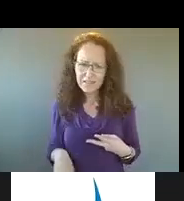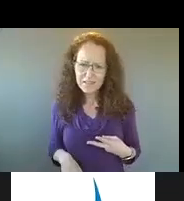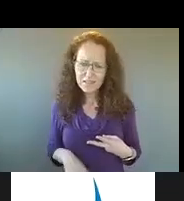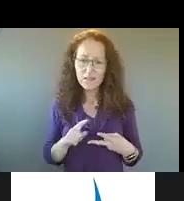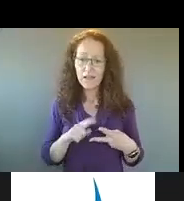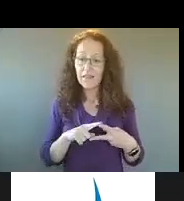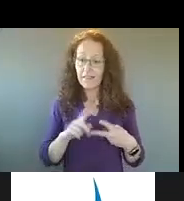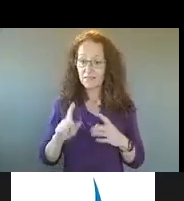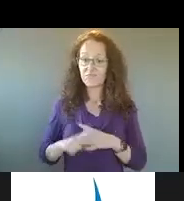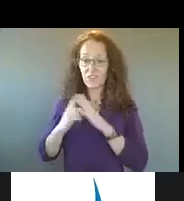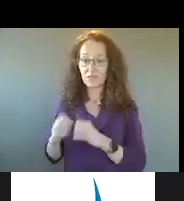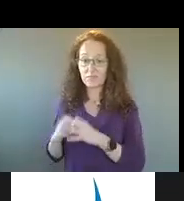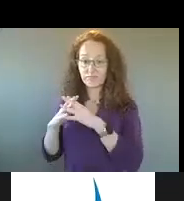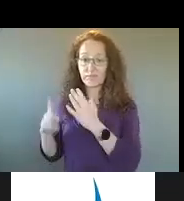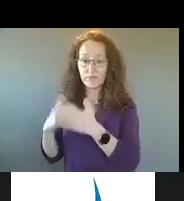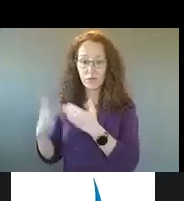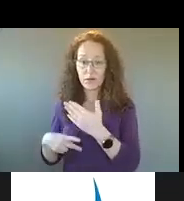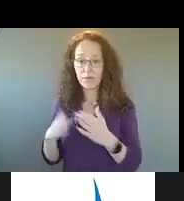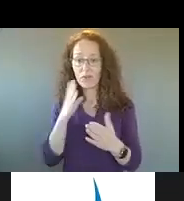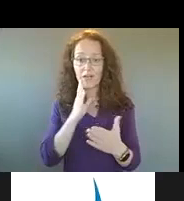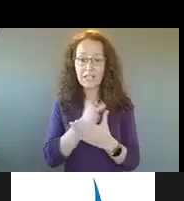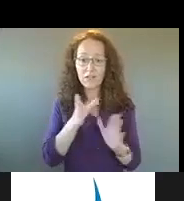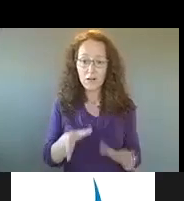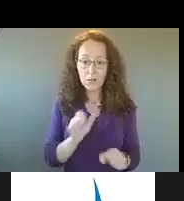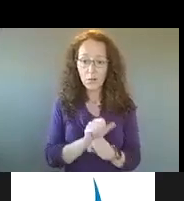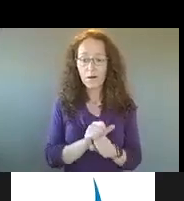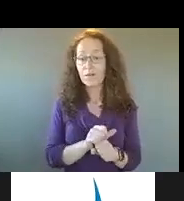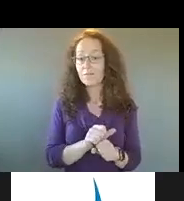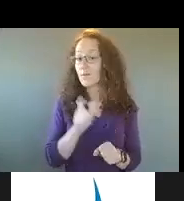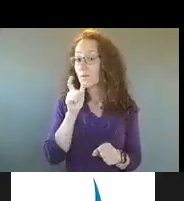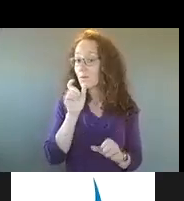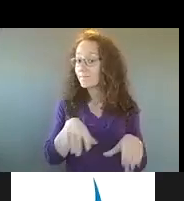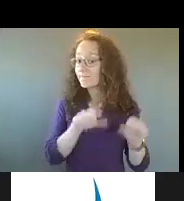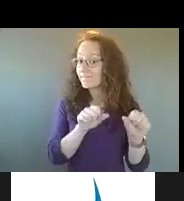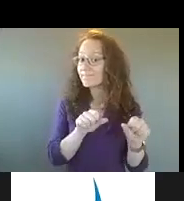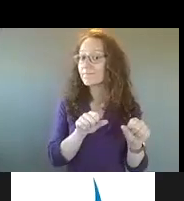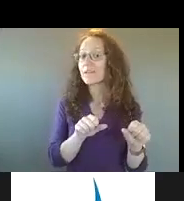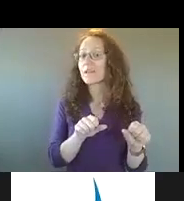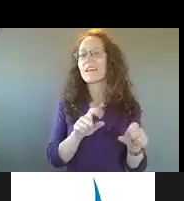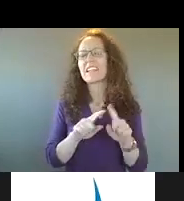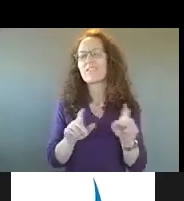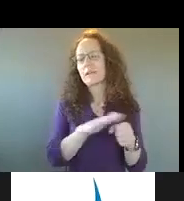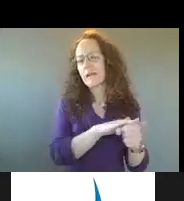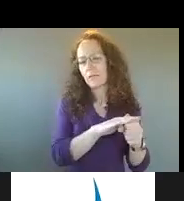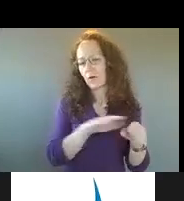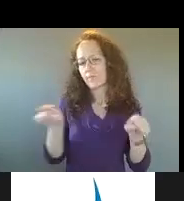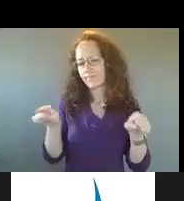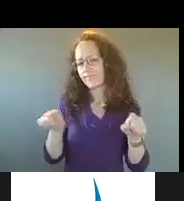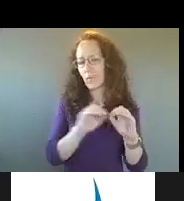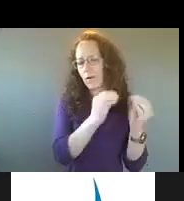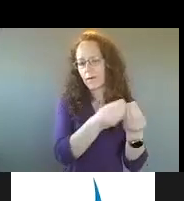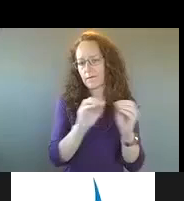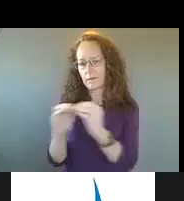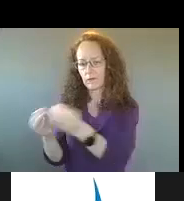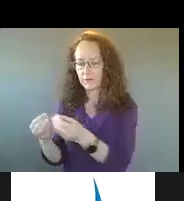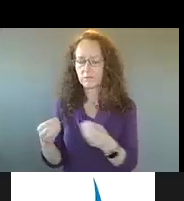interrupter work was housed in neighborhood associations and so both of those organizations hosted teams during our pilot phase in 2020